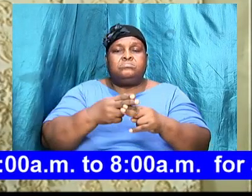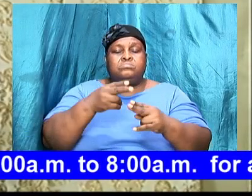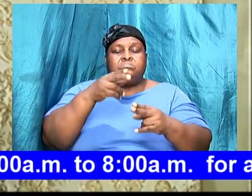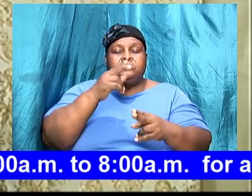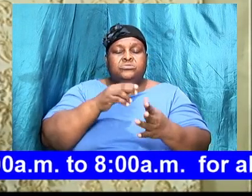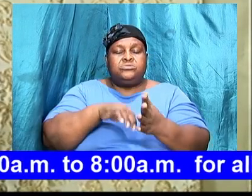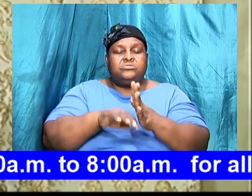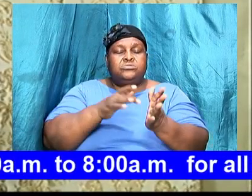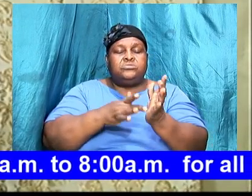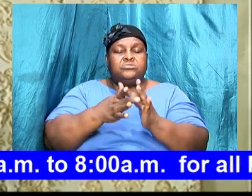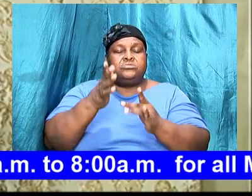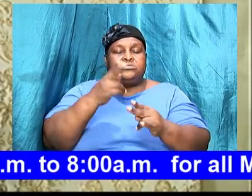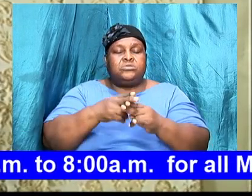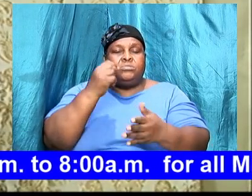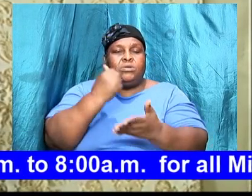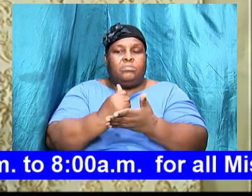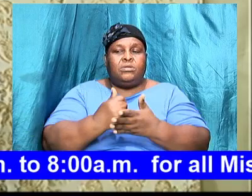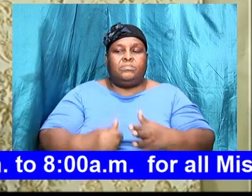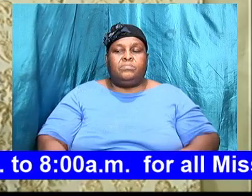Amen